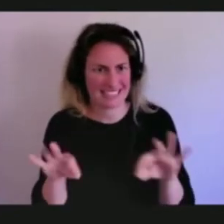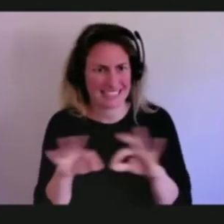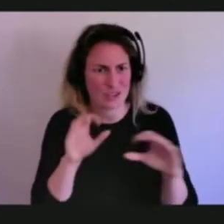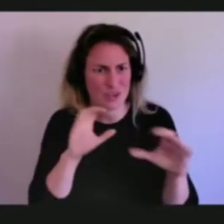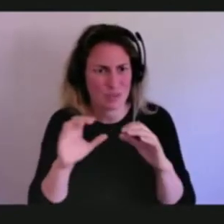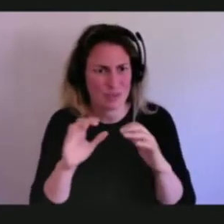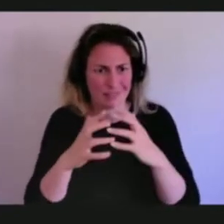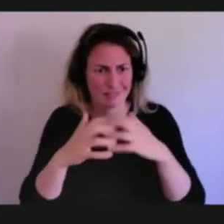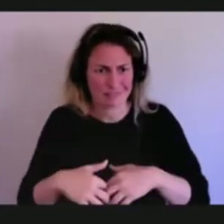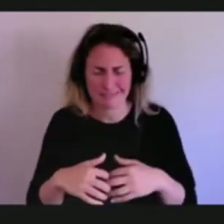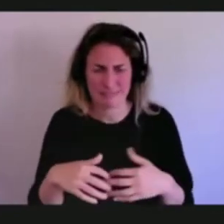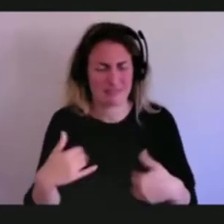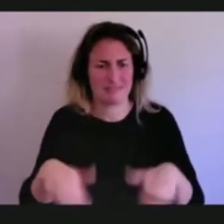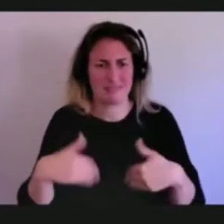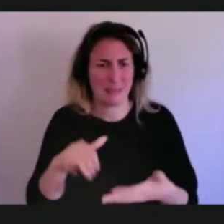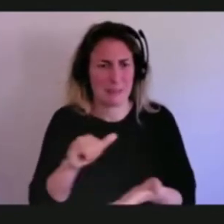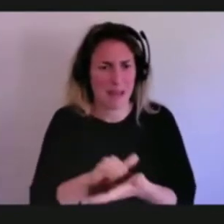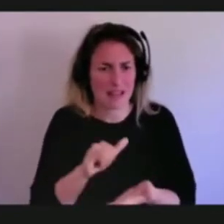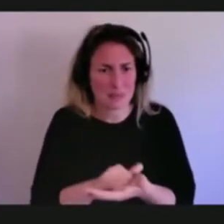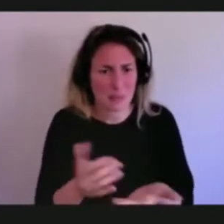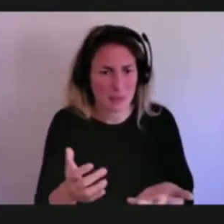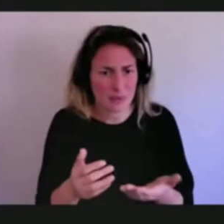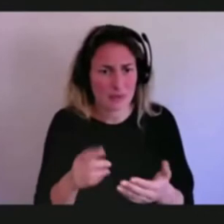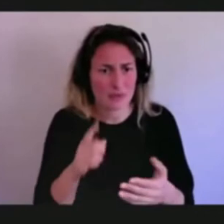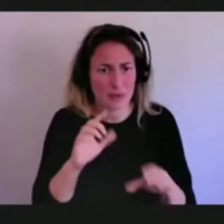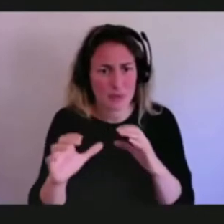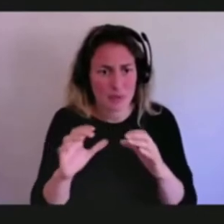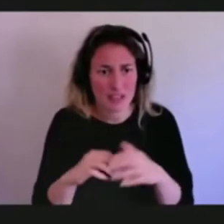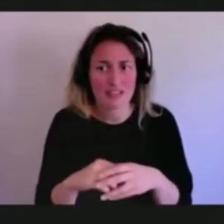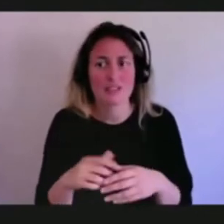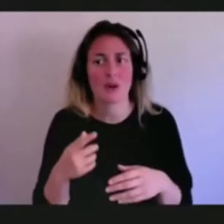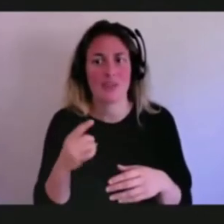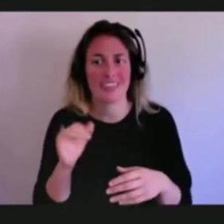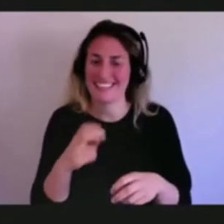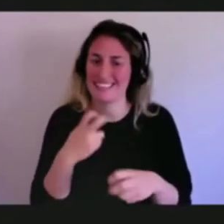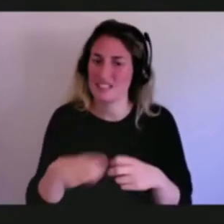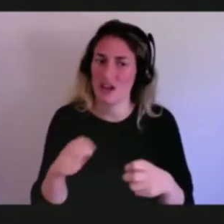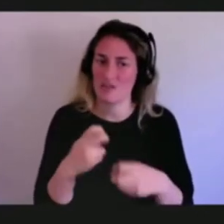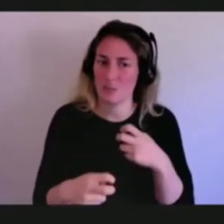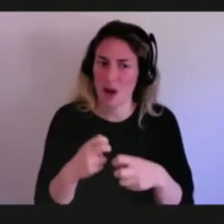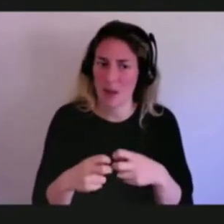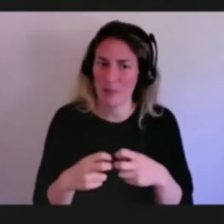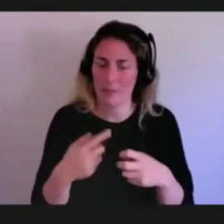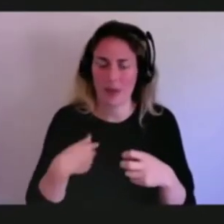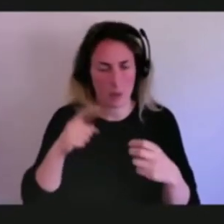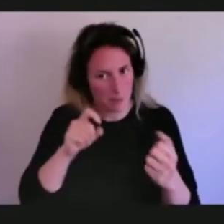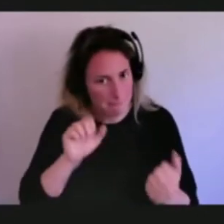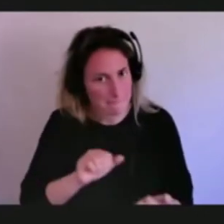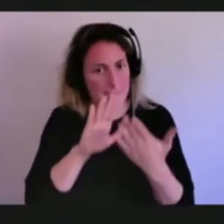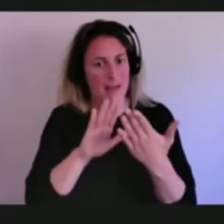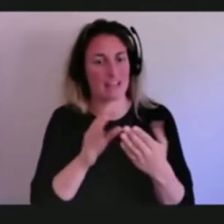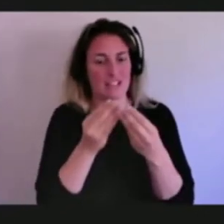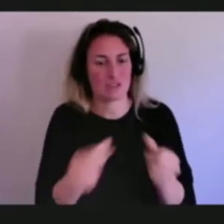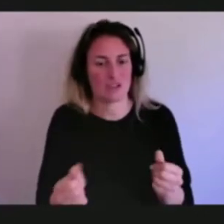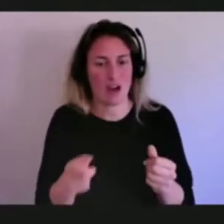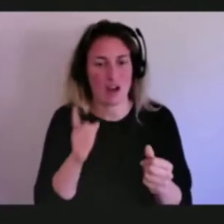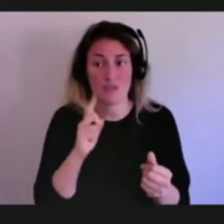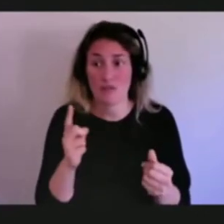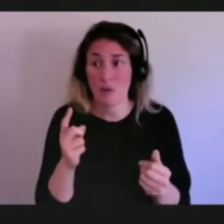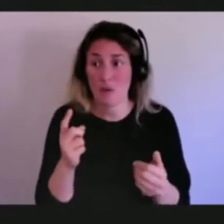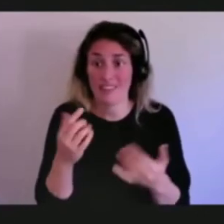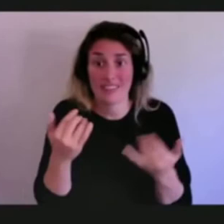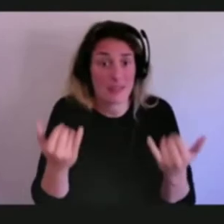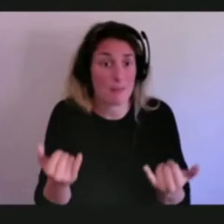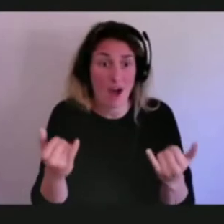very real problem. It's going to be tough to solve, but it's one that we absolutely have to solve for the modern communications